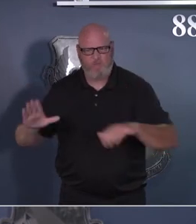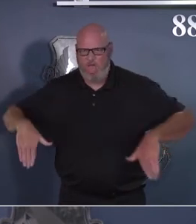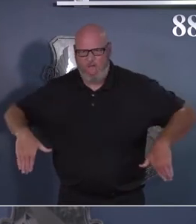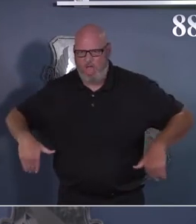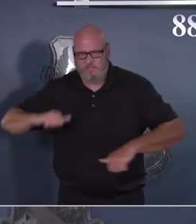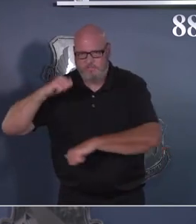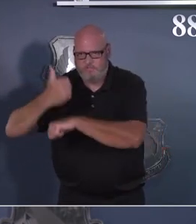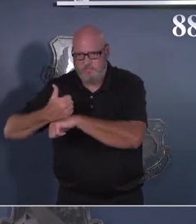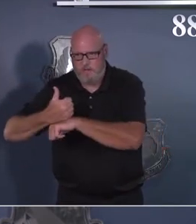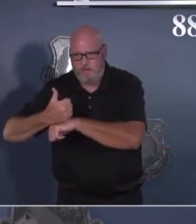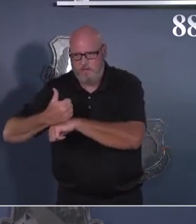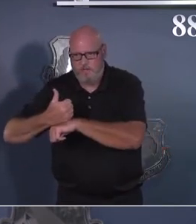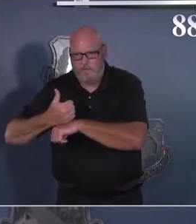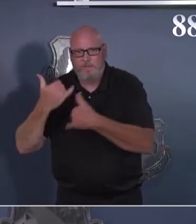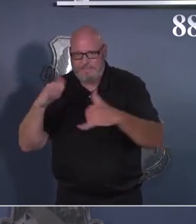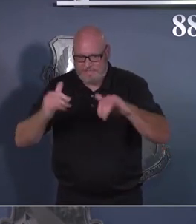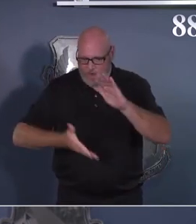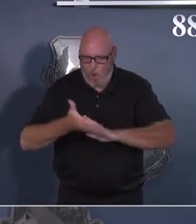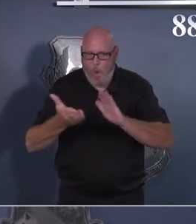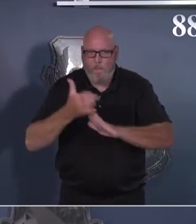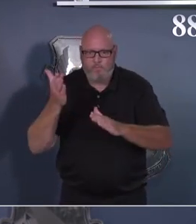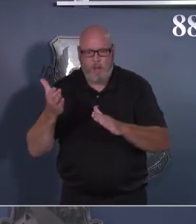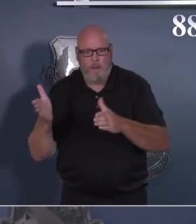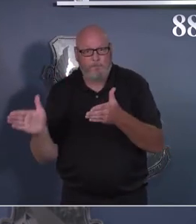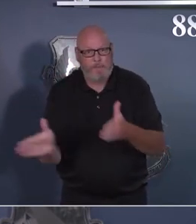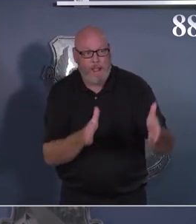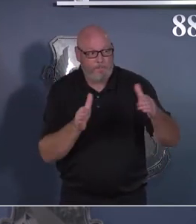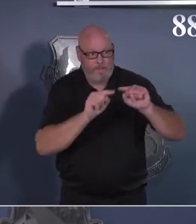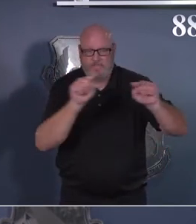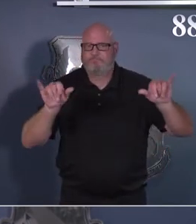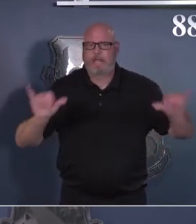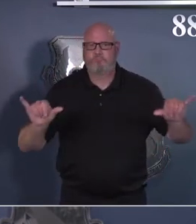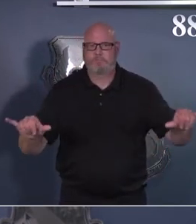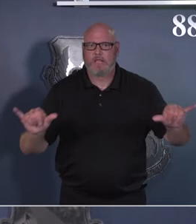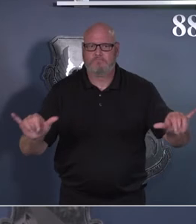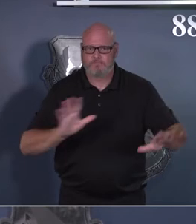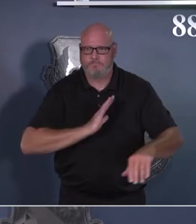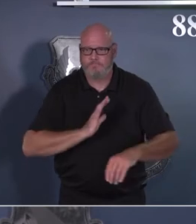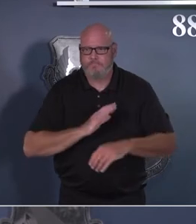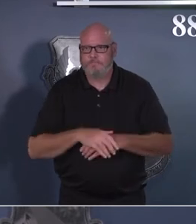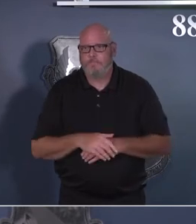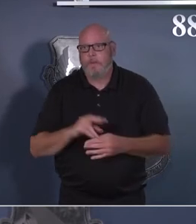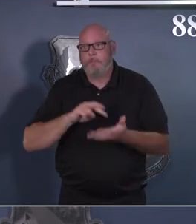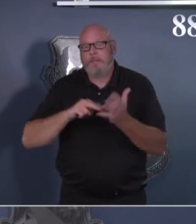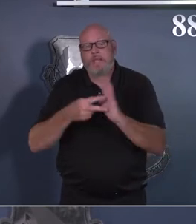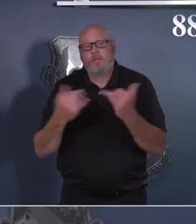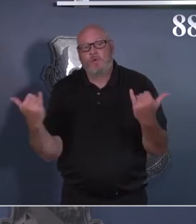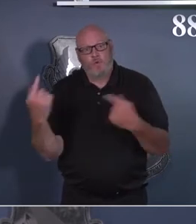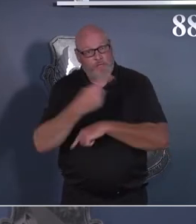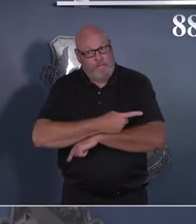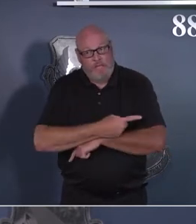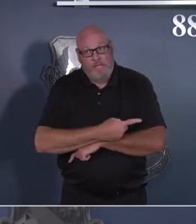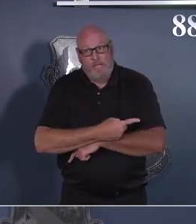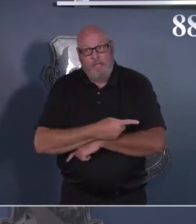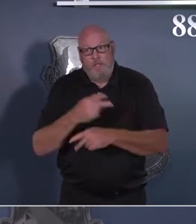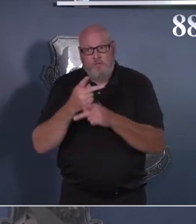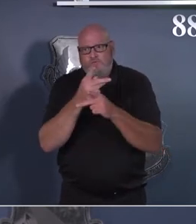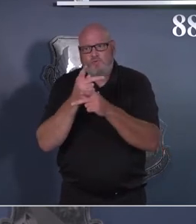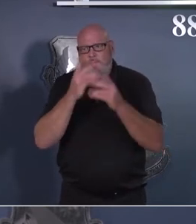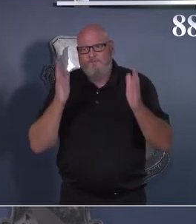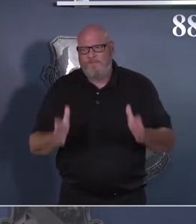And so, that means that today, under HP Con Bravo, supervisors do not have the authority